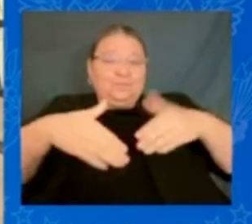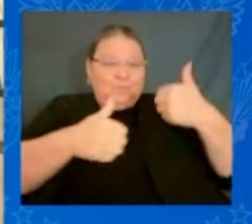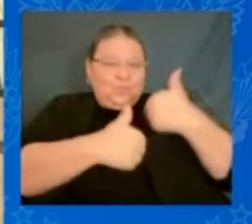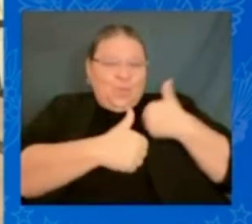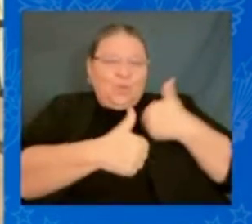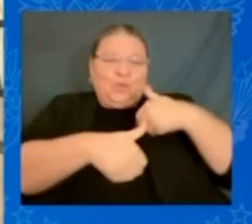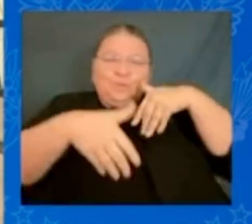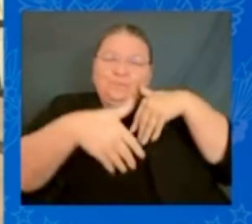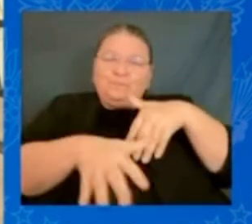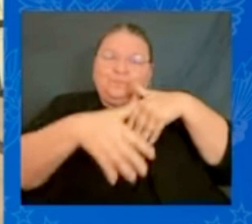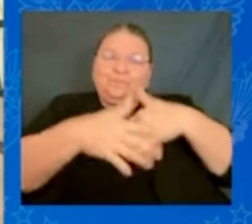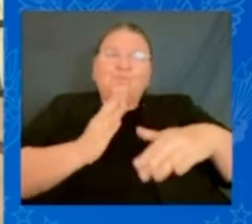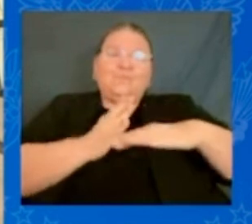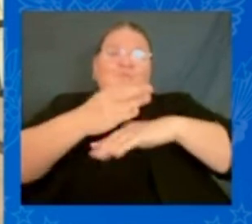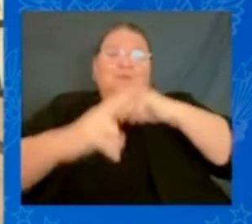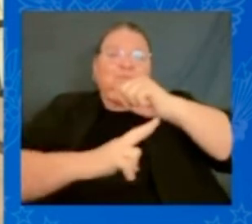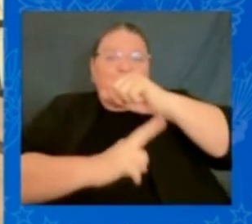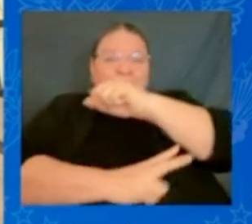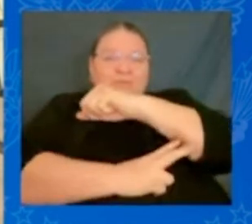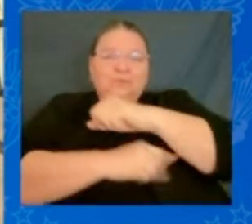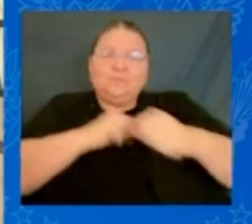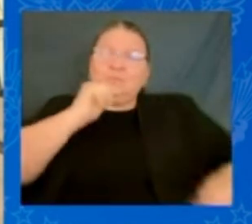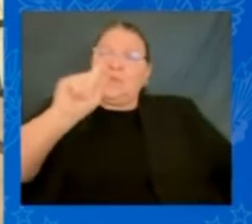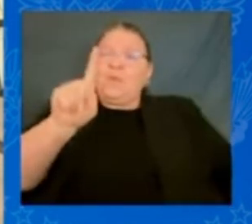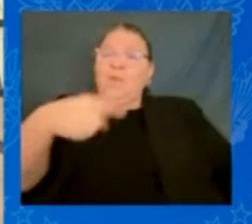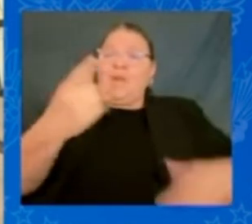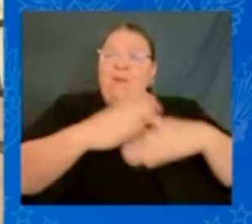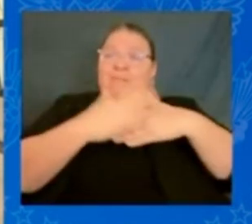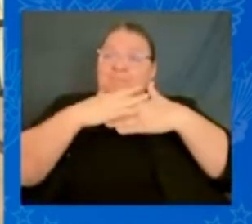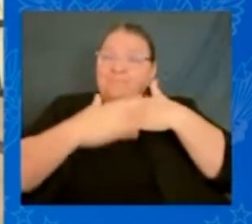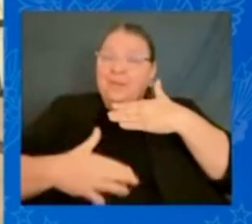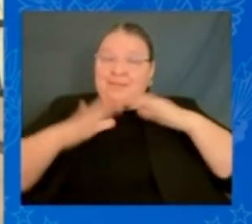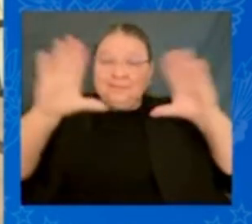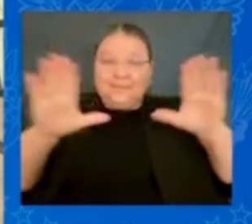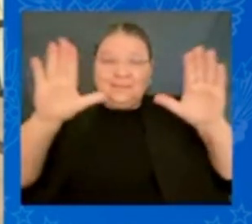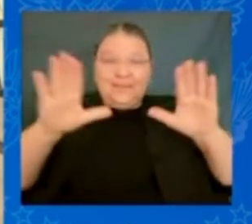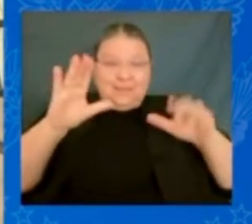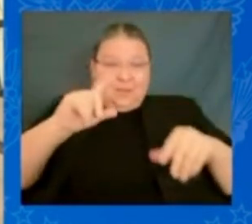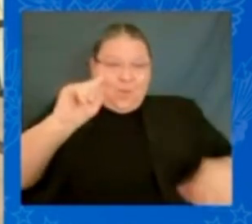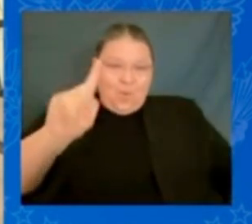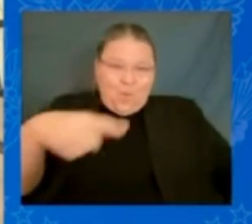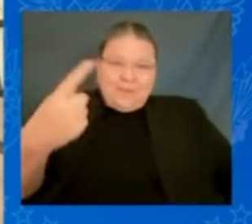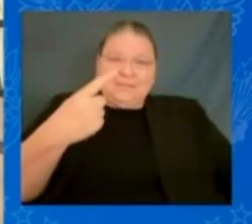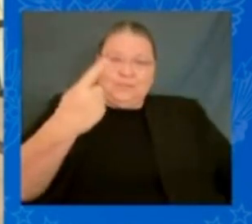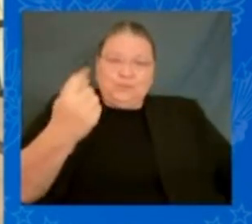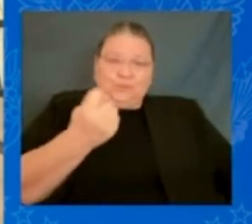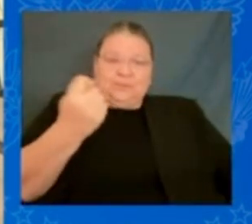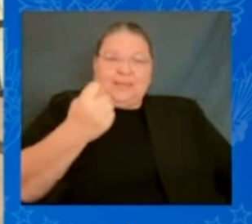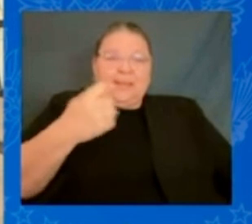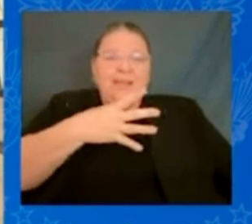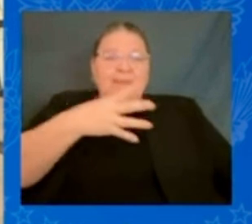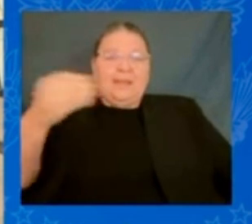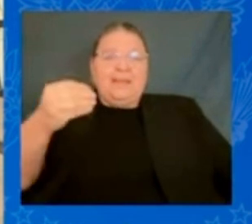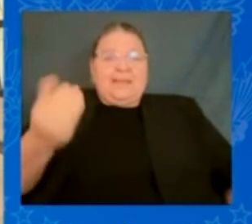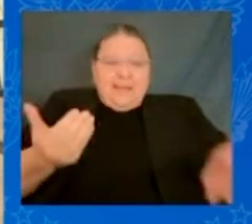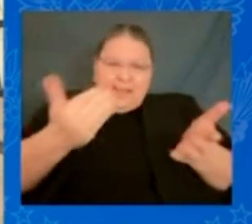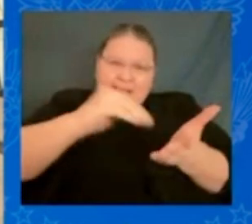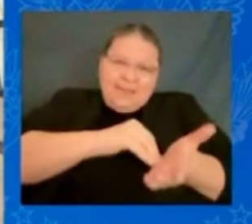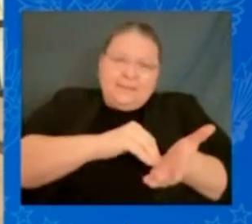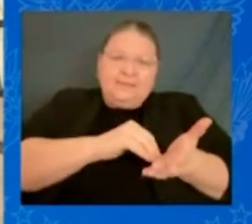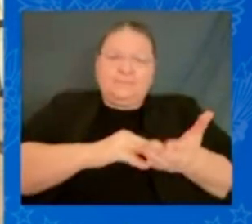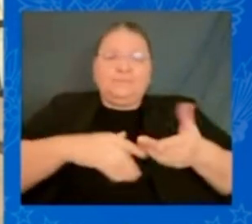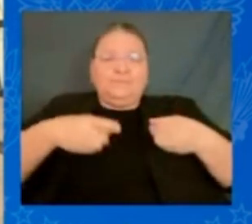just didn't do it on bloody Sunday he did it on turn around Tuesday and he did it again on the final march the